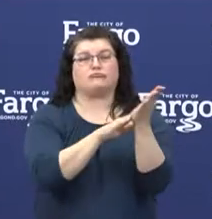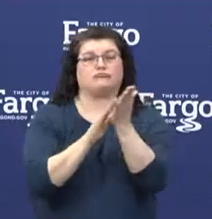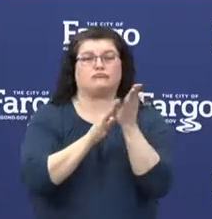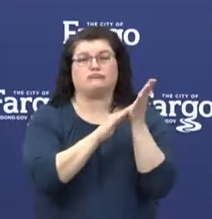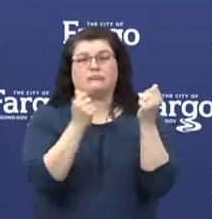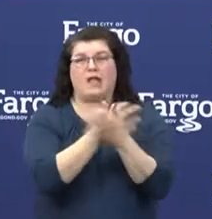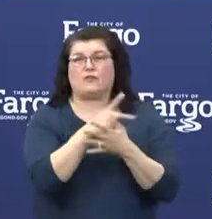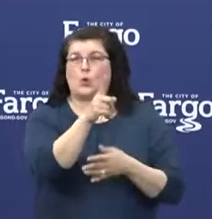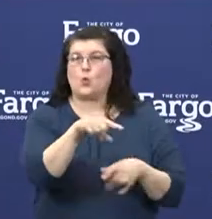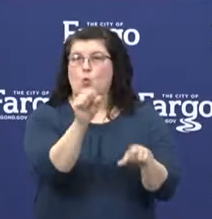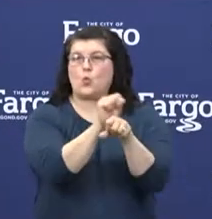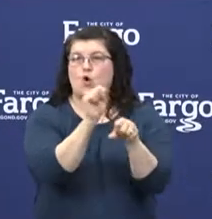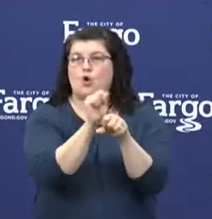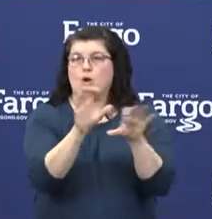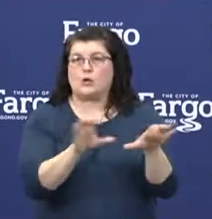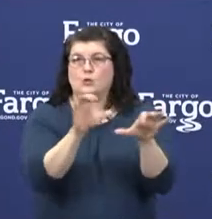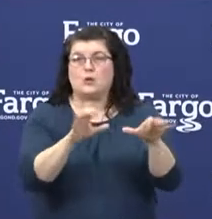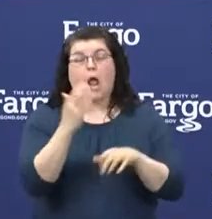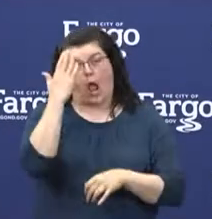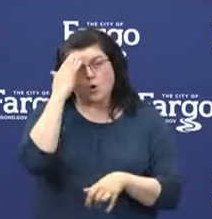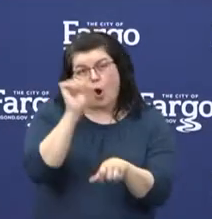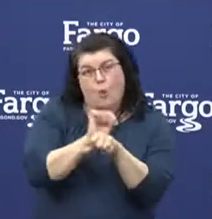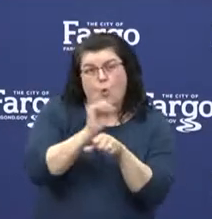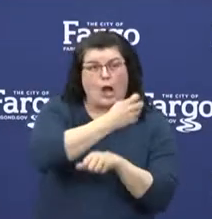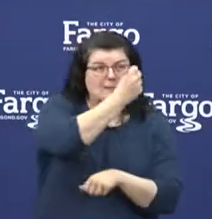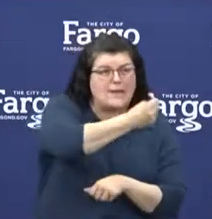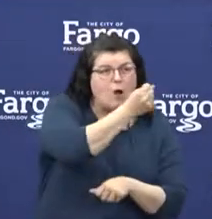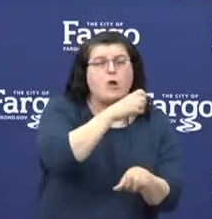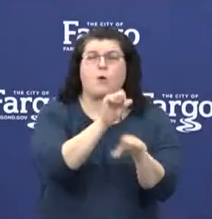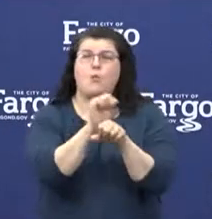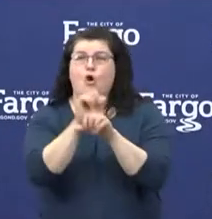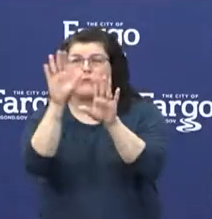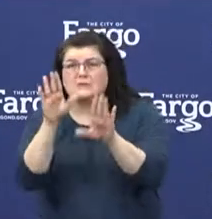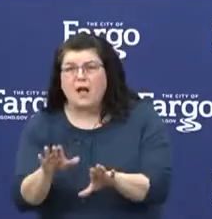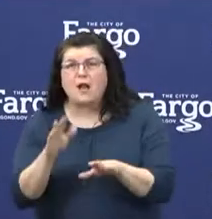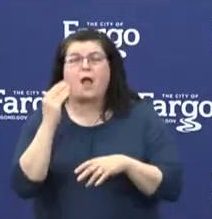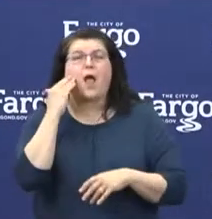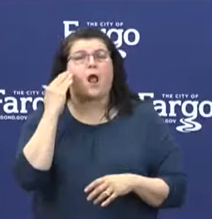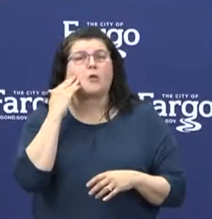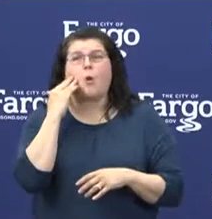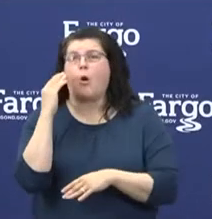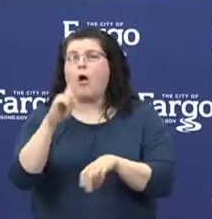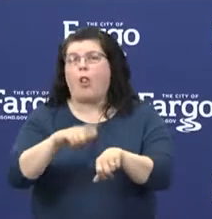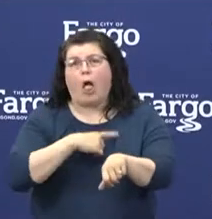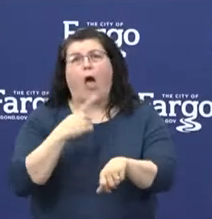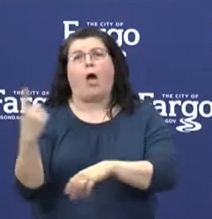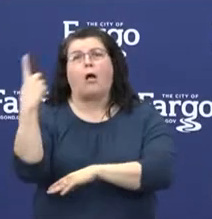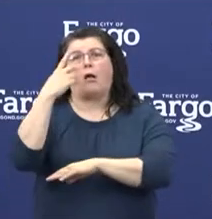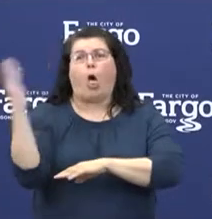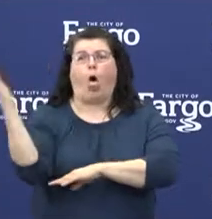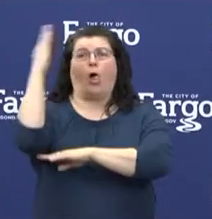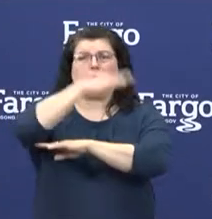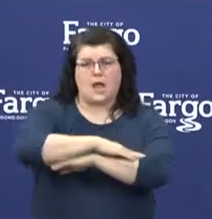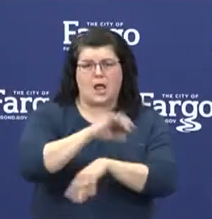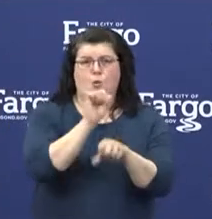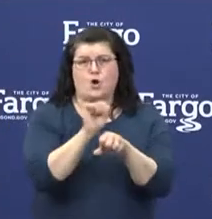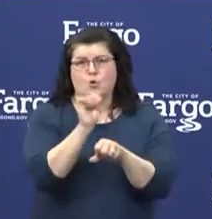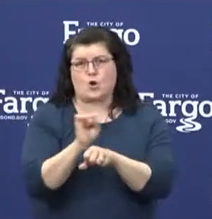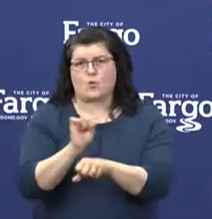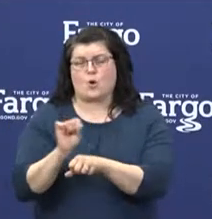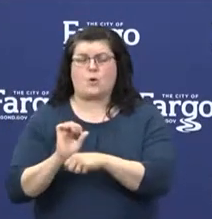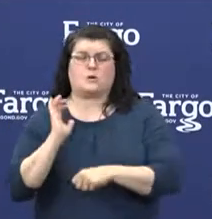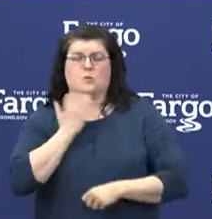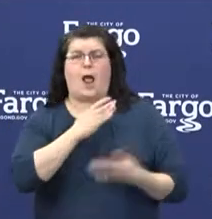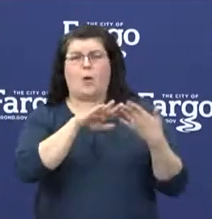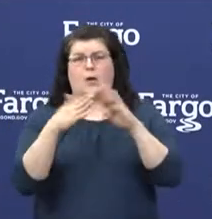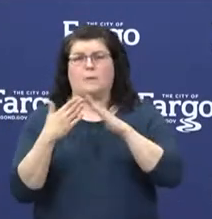you're doing. I know that you're working Saturdays, you're working Sundays, and you're working very, very long days. And our communities as a whole are